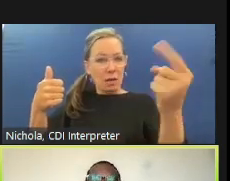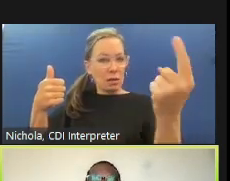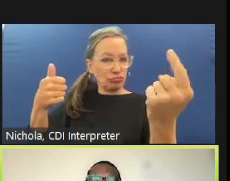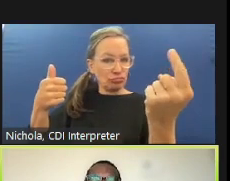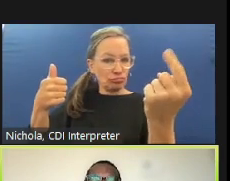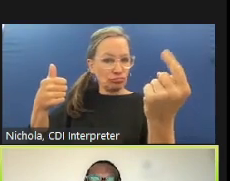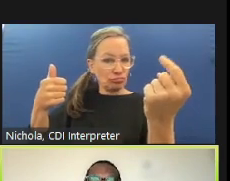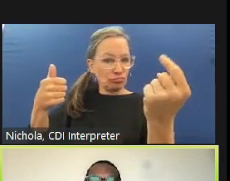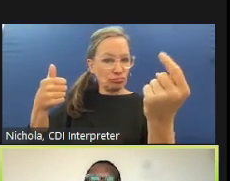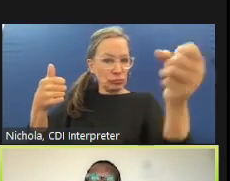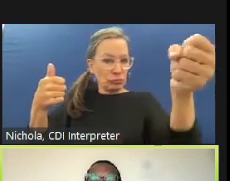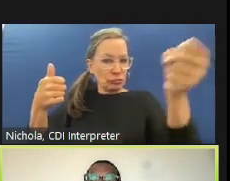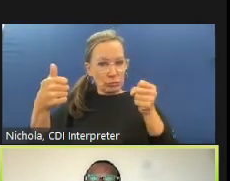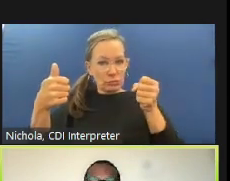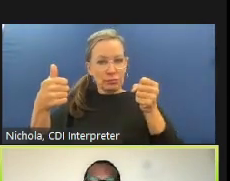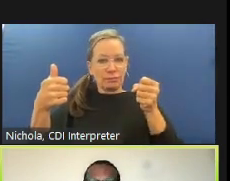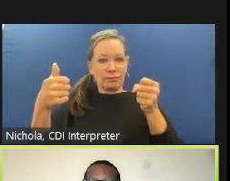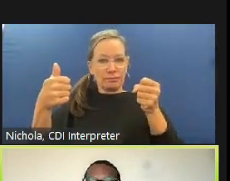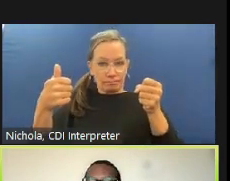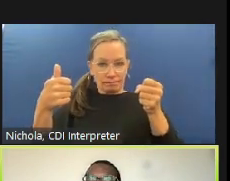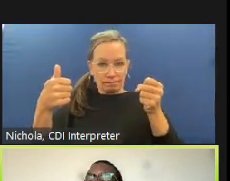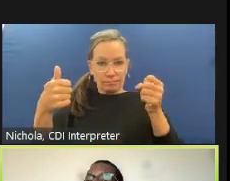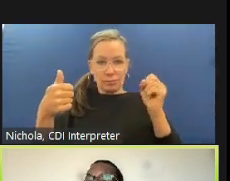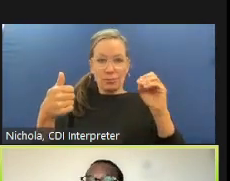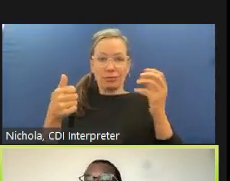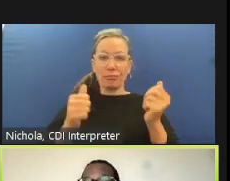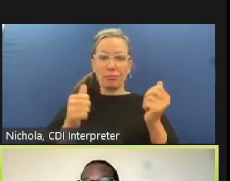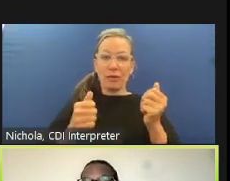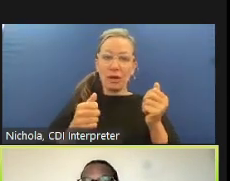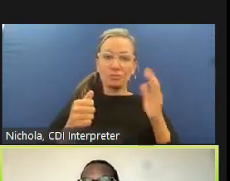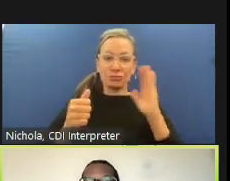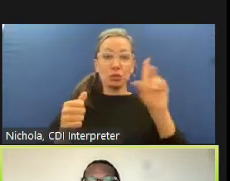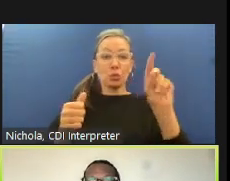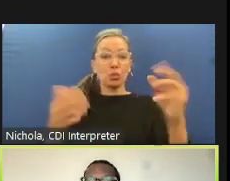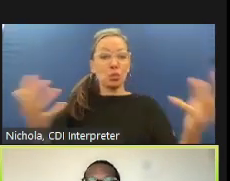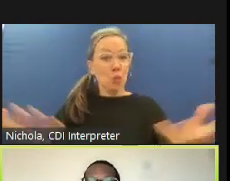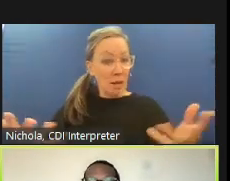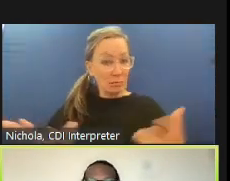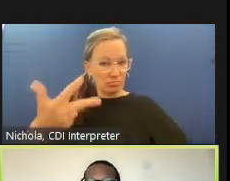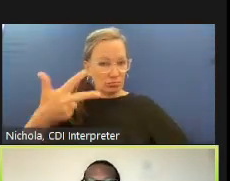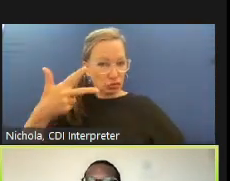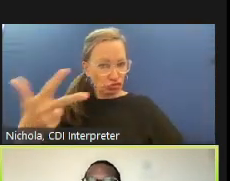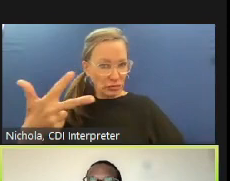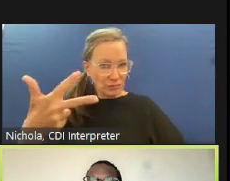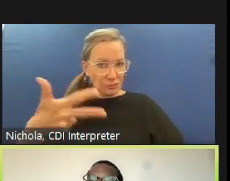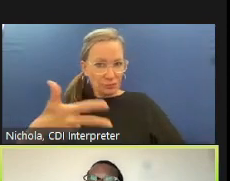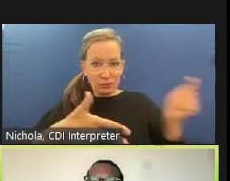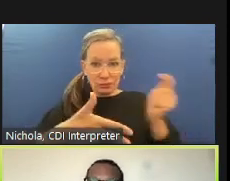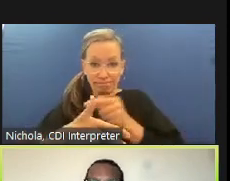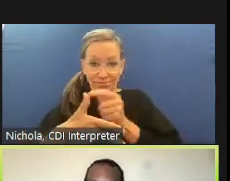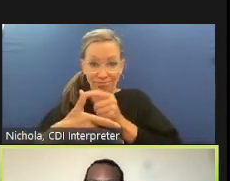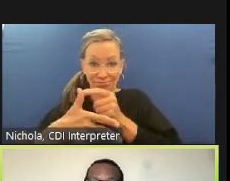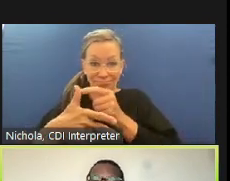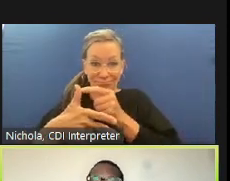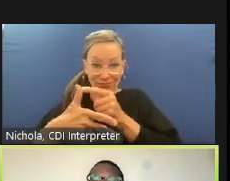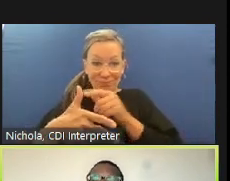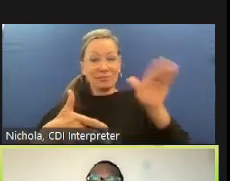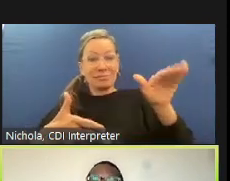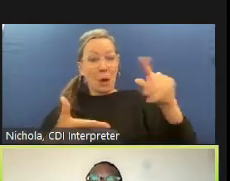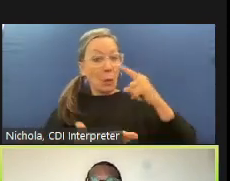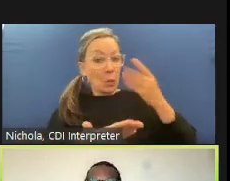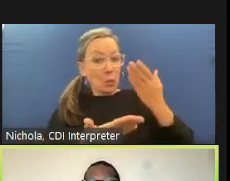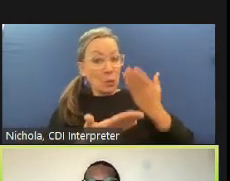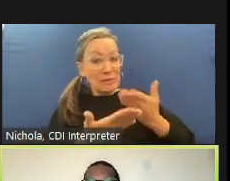one of three things when they need to bring in a person as a witness on any subject matter that's within the